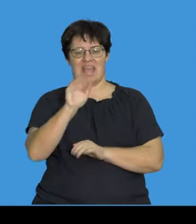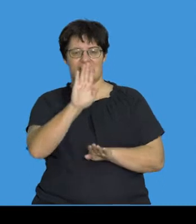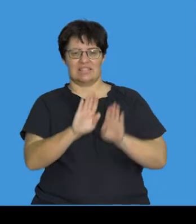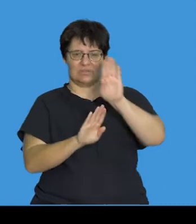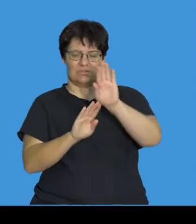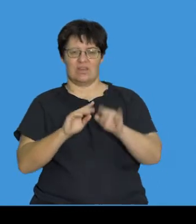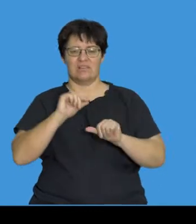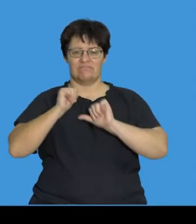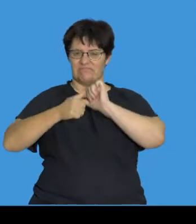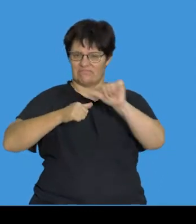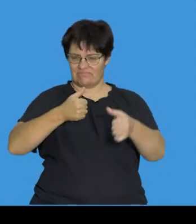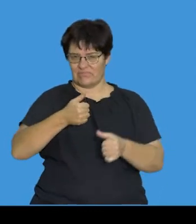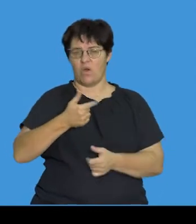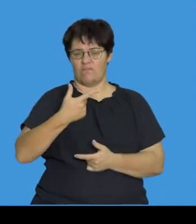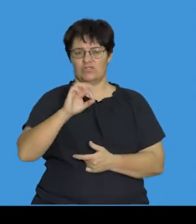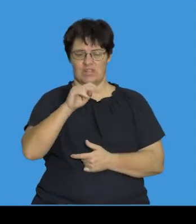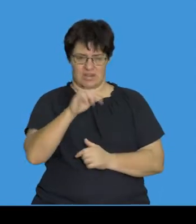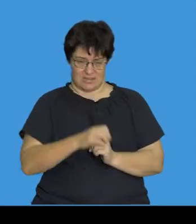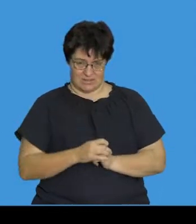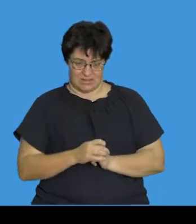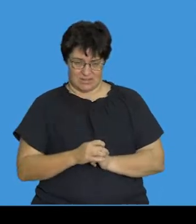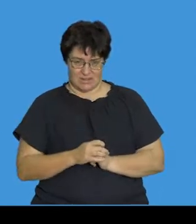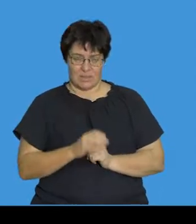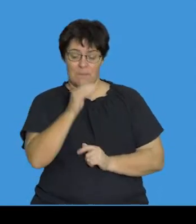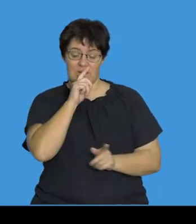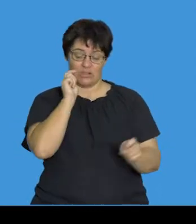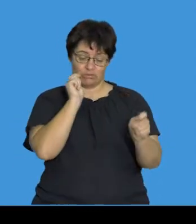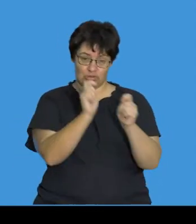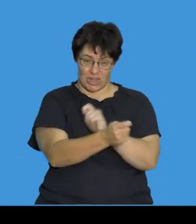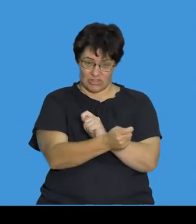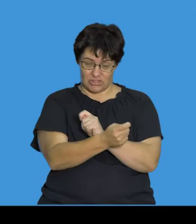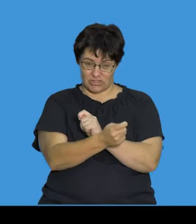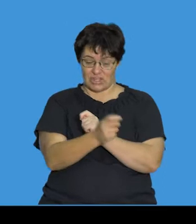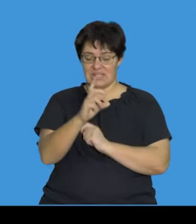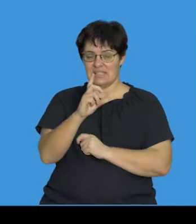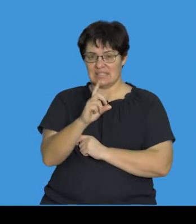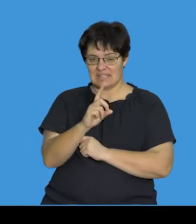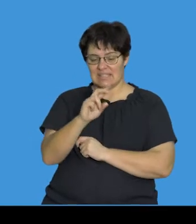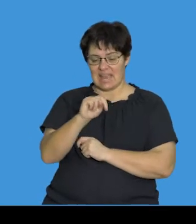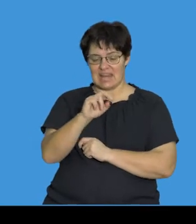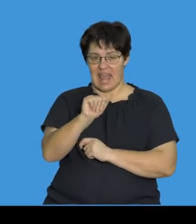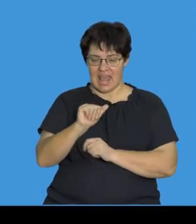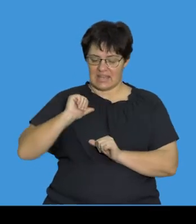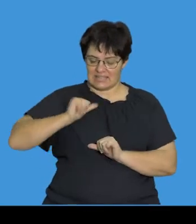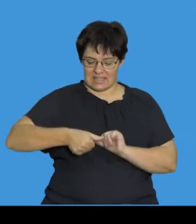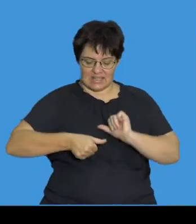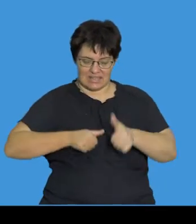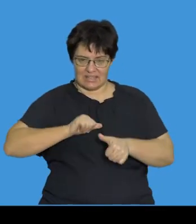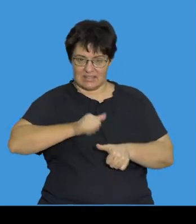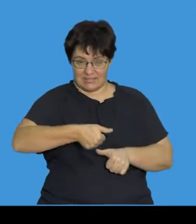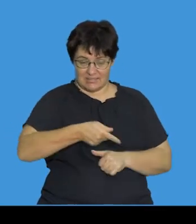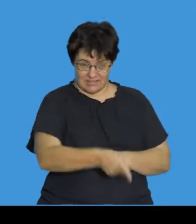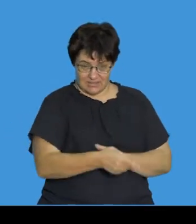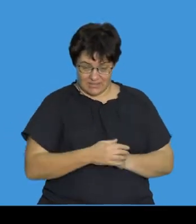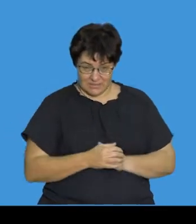of a gene. Let's try and understand that again. So, it is a change in the sequence of a gene.